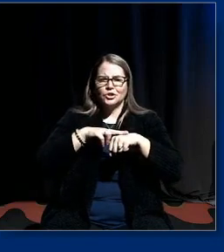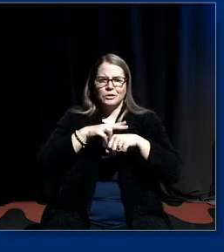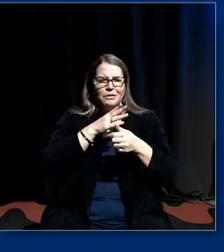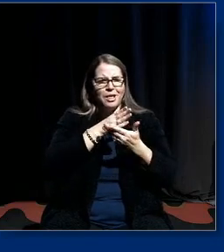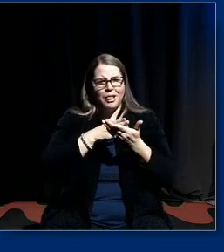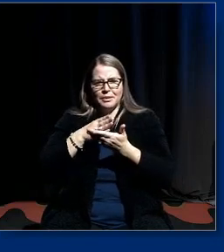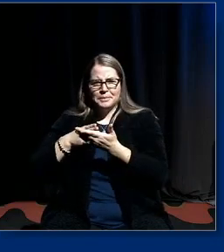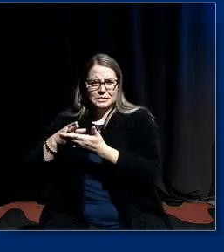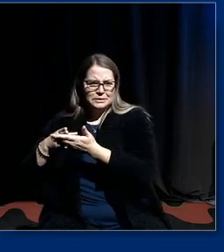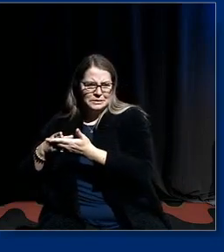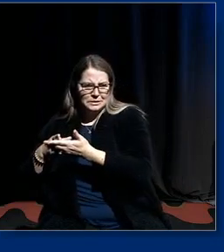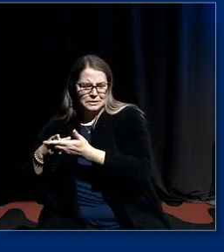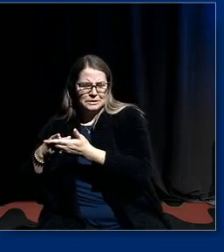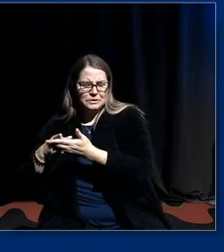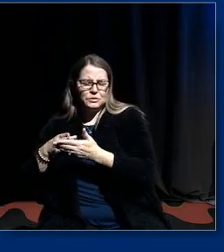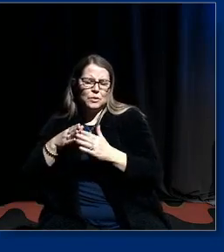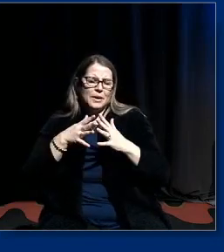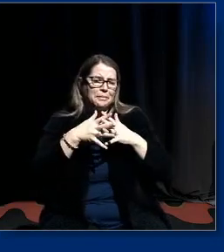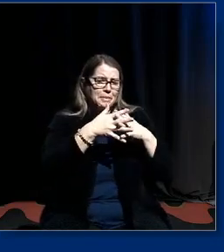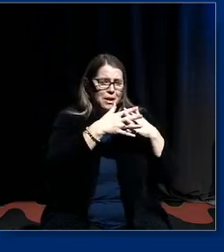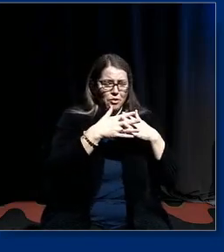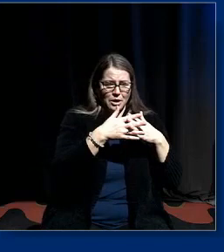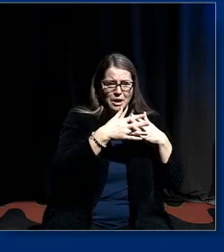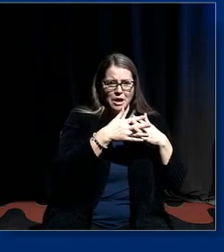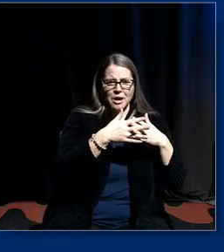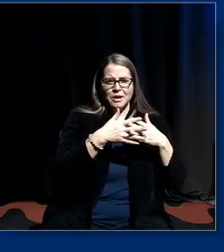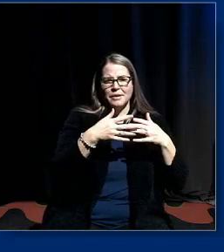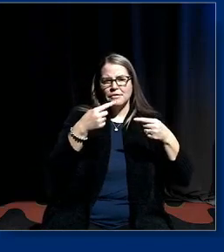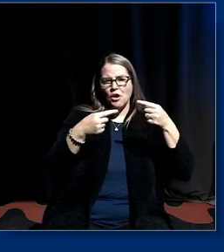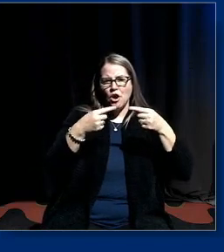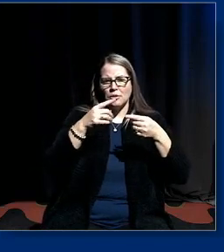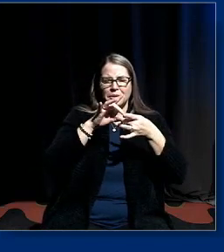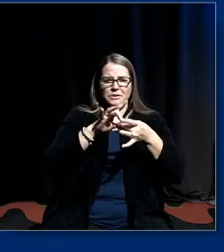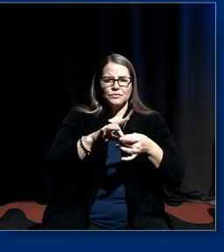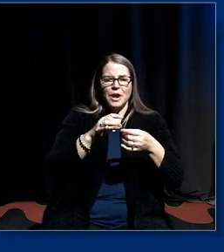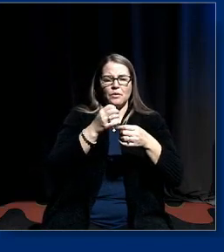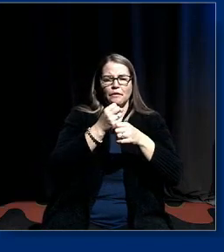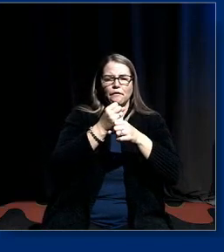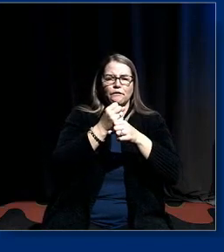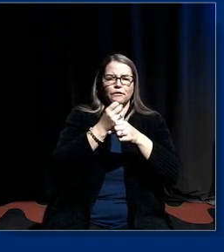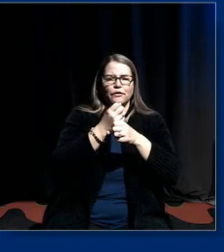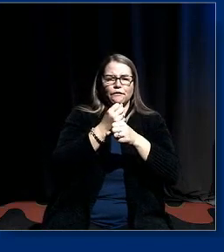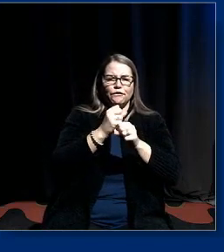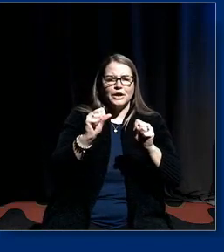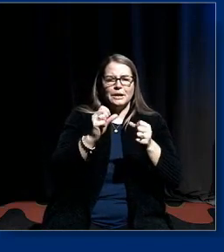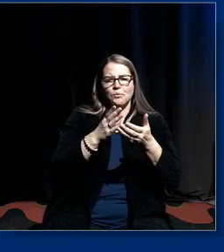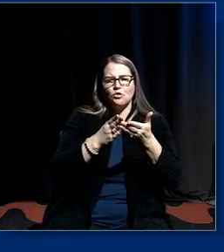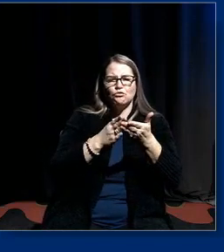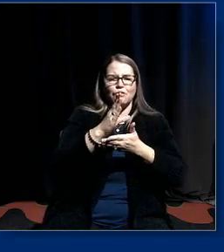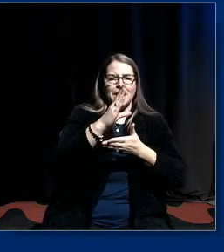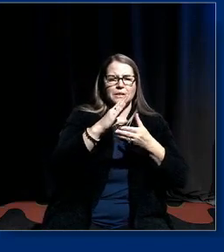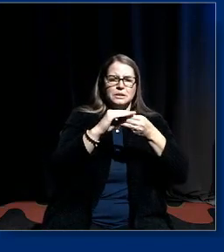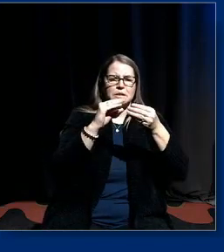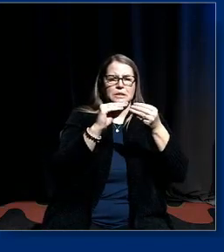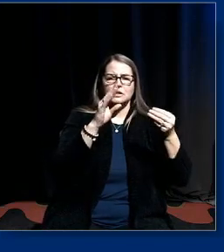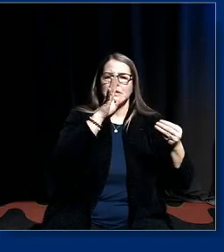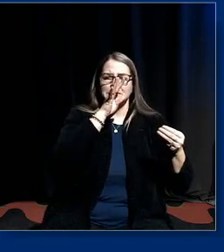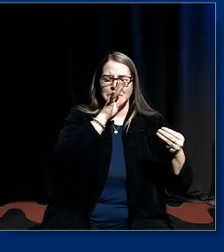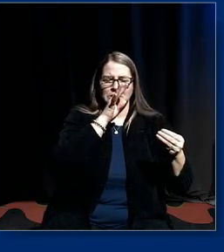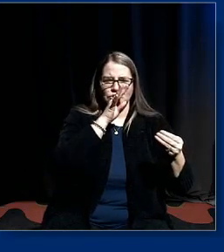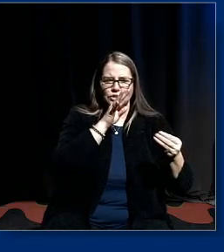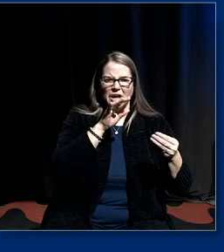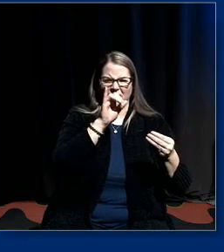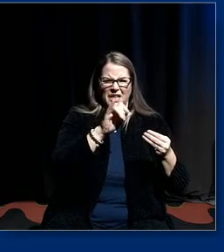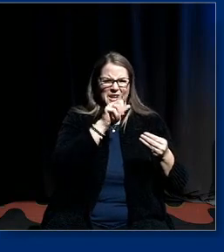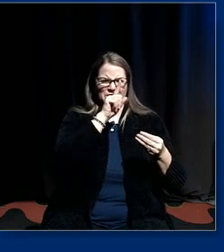so in in in in in america that the arguments around freedom of speech um and how that gets perverted